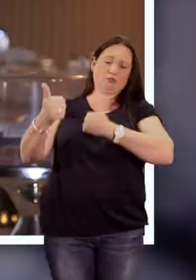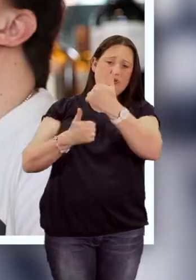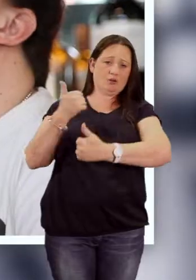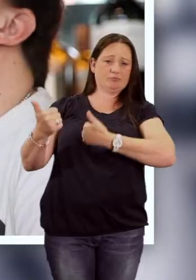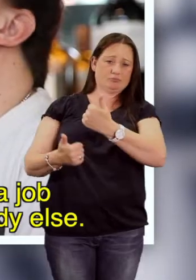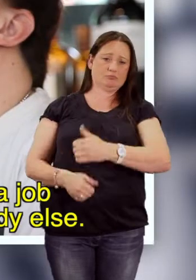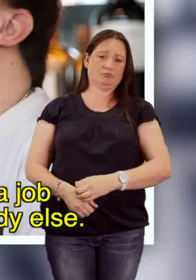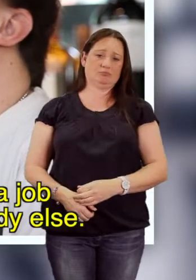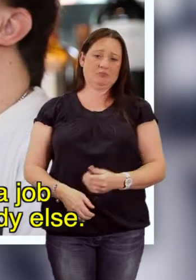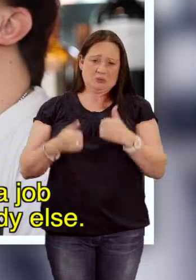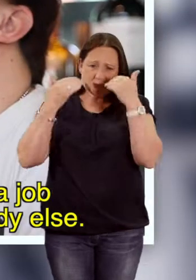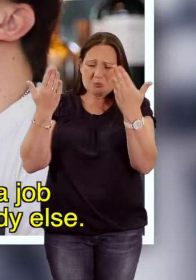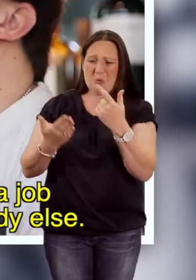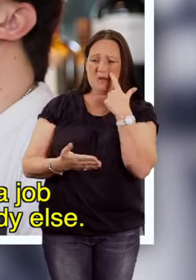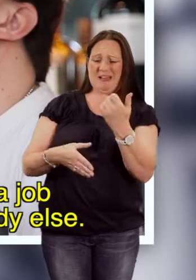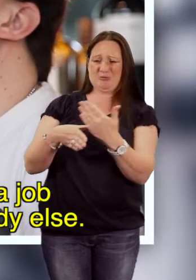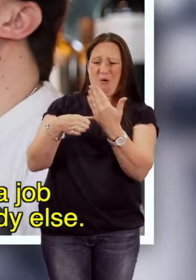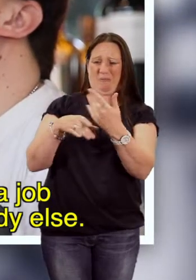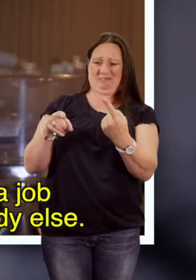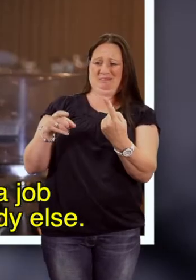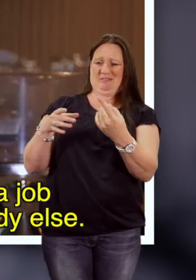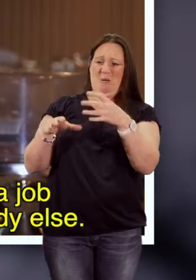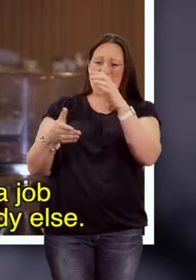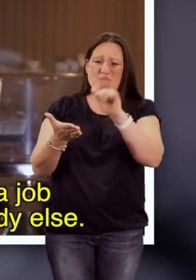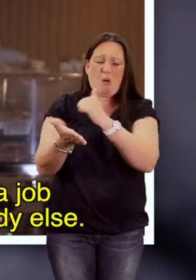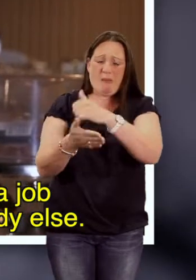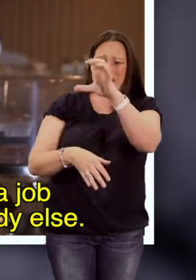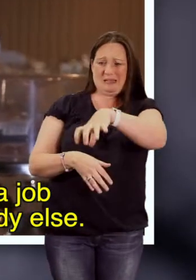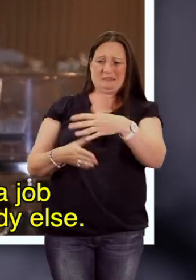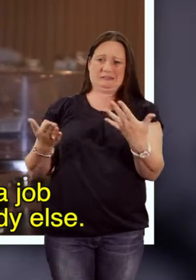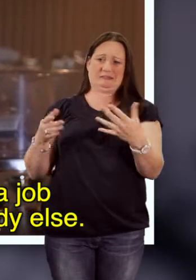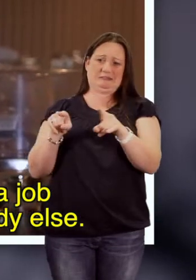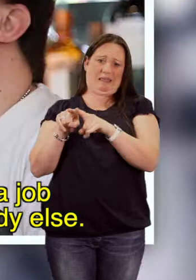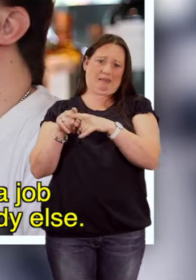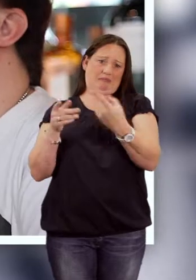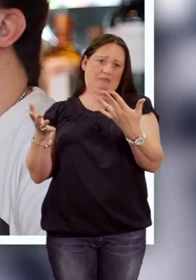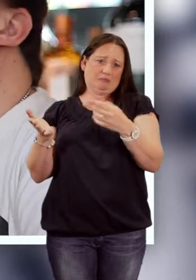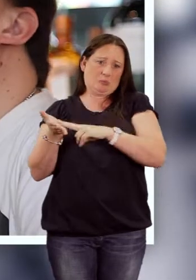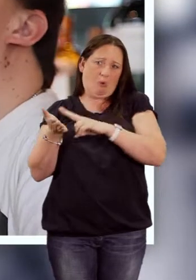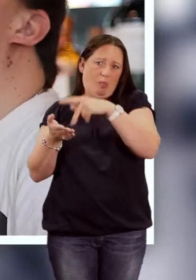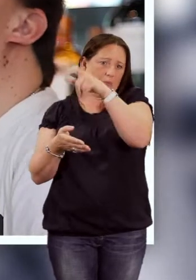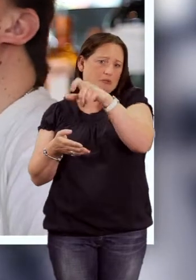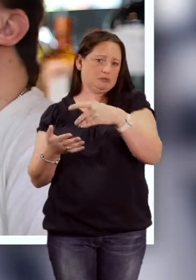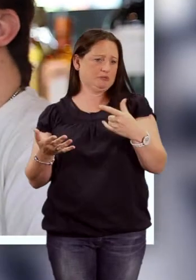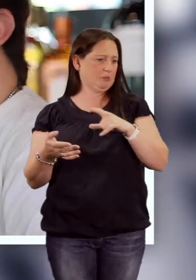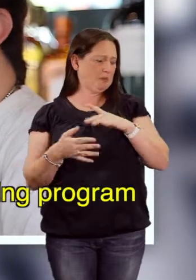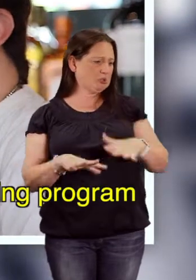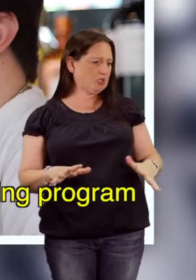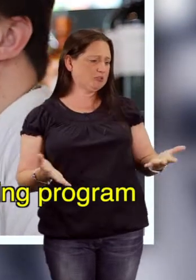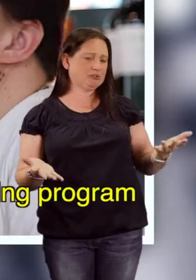for you. I didn't know you could get a job in proper place like everybody else. Why not like?